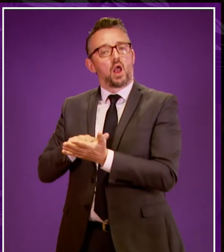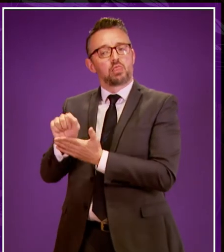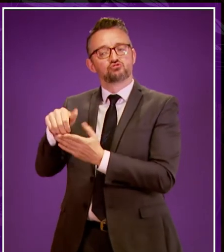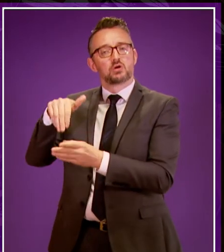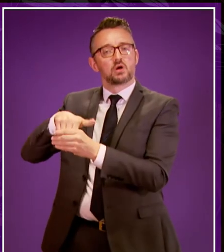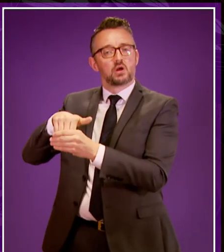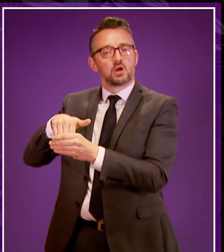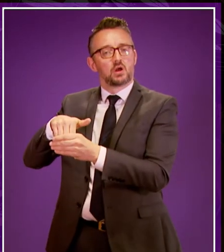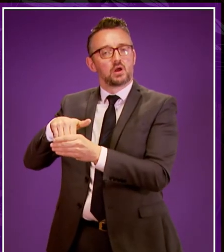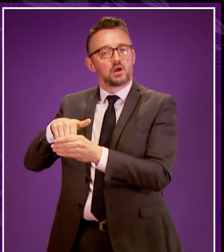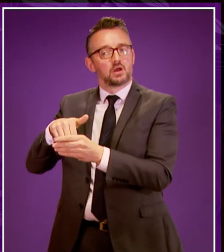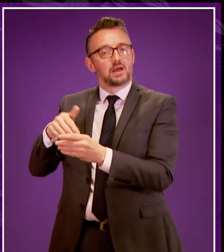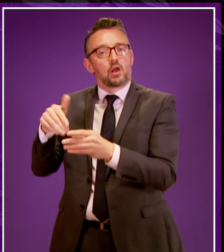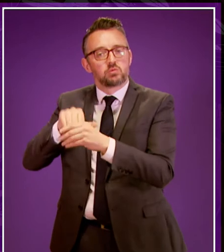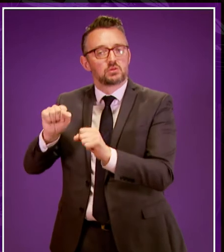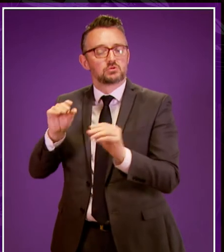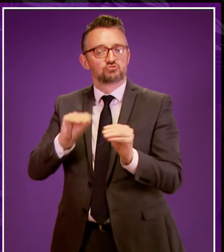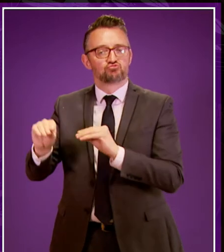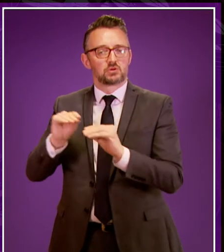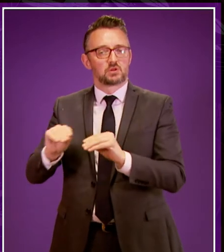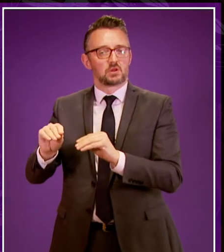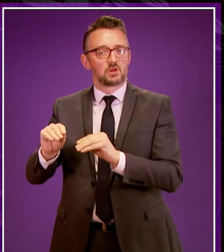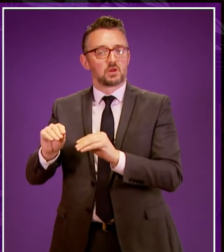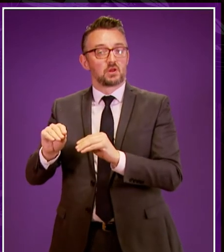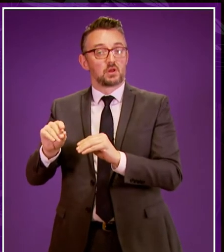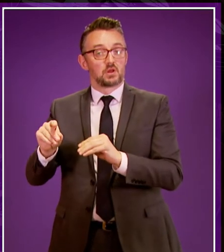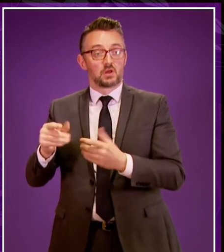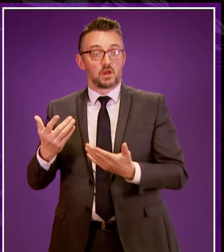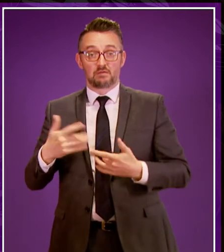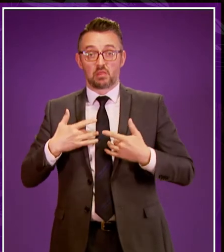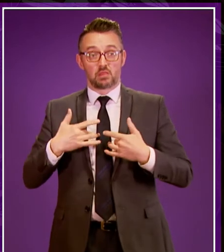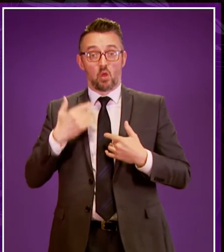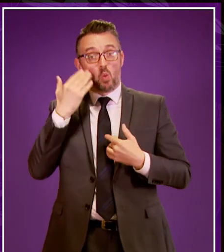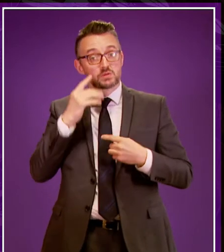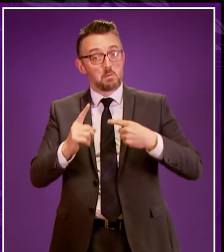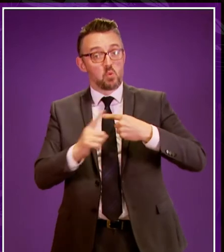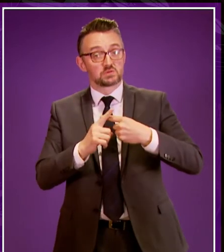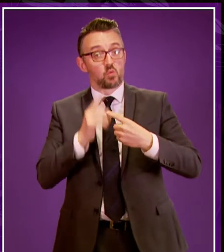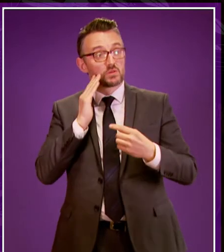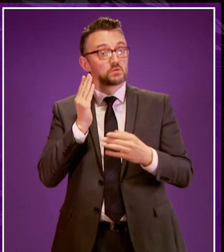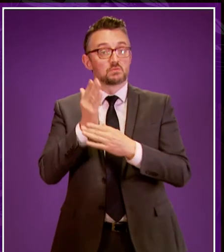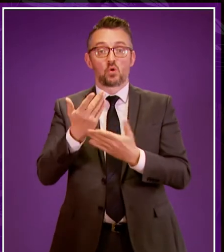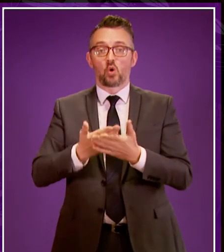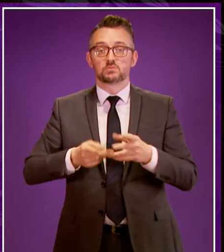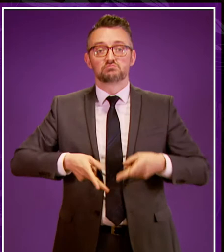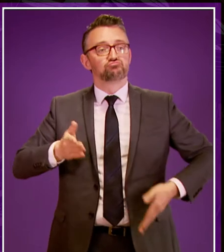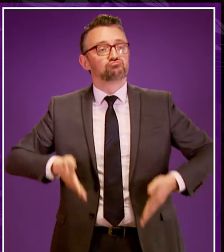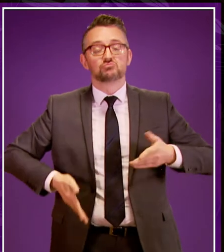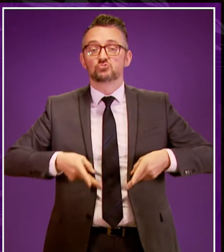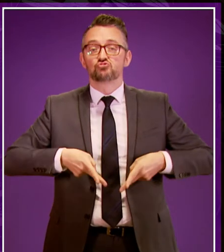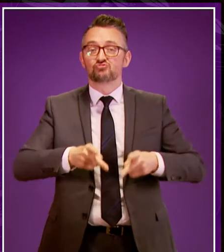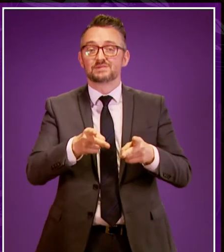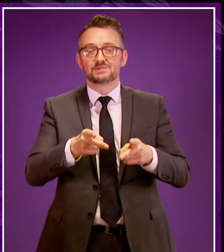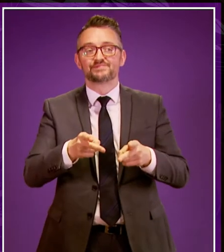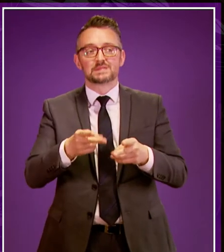the training that takes place however it's it's evident that's not resulting always in positive action on the front line and again that has to be seen as an